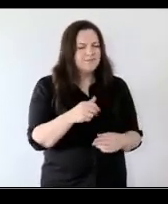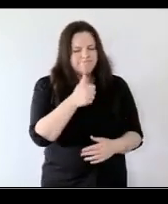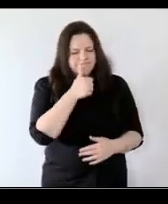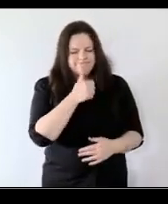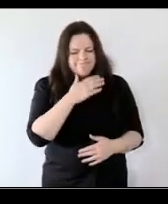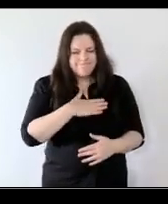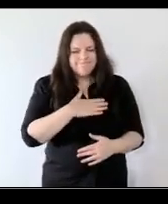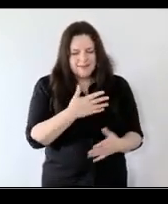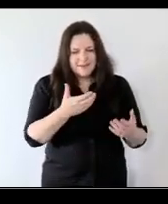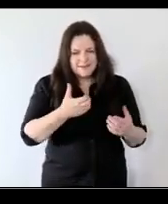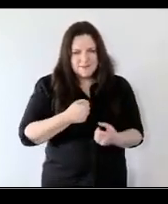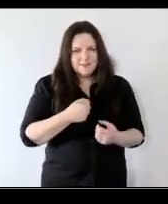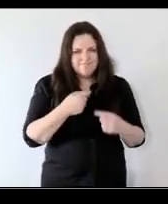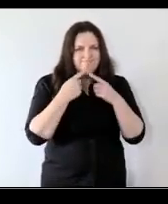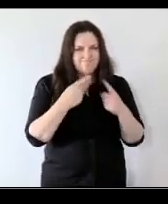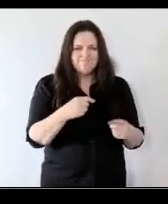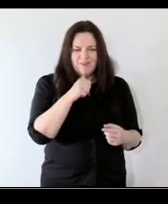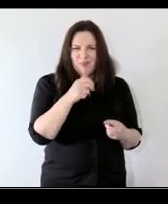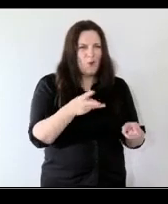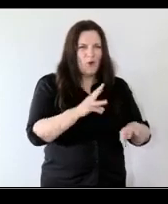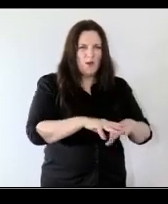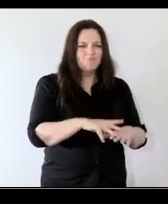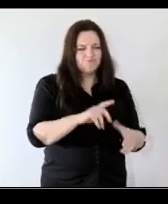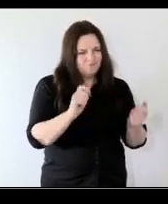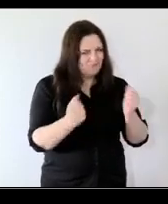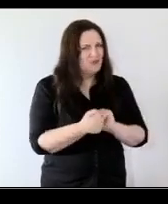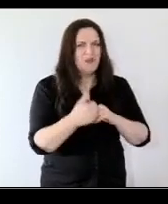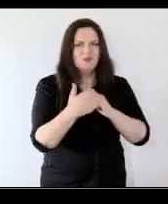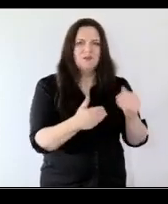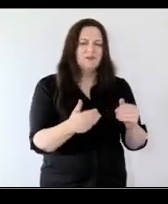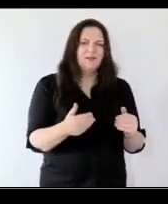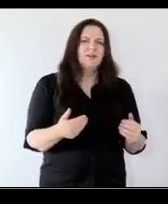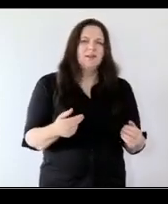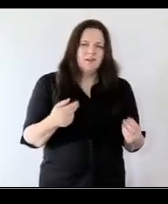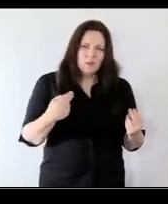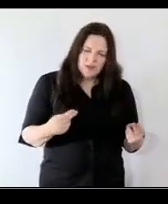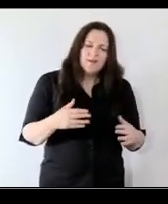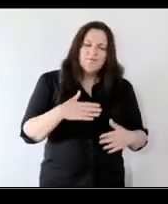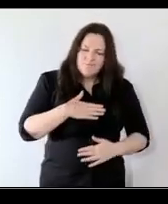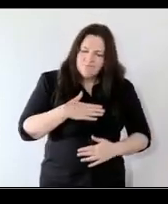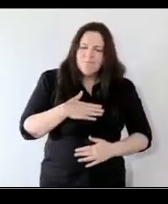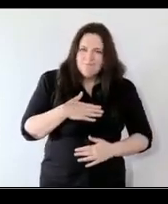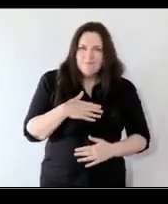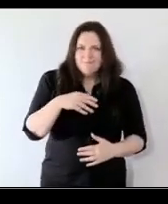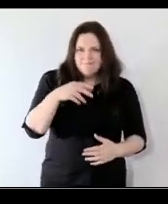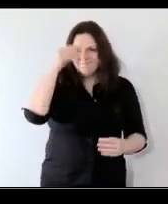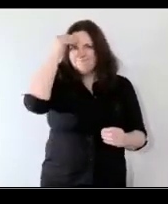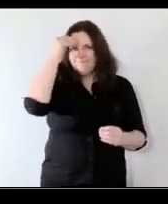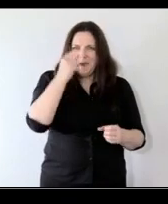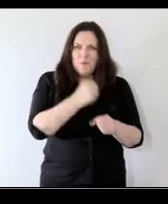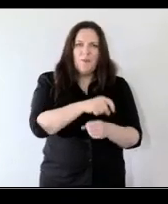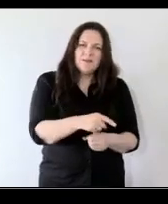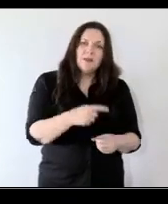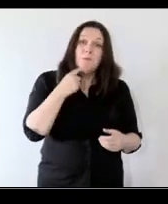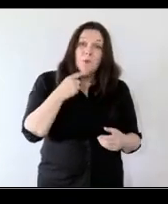enough to admit that and to to adapt and to change as we go along but it does also mean thinking about what what are the kinds of